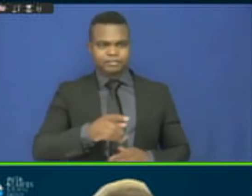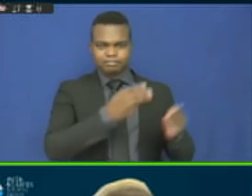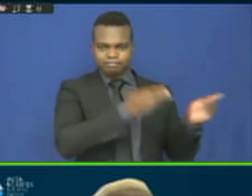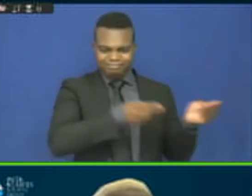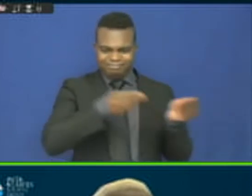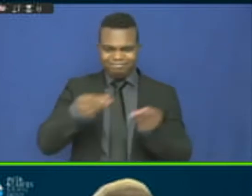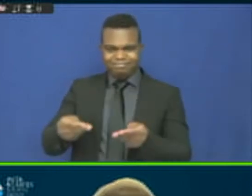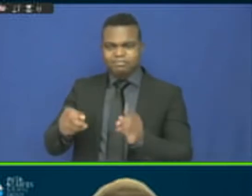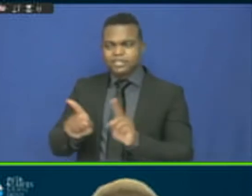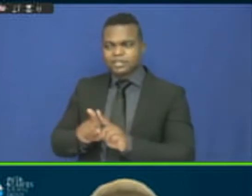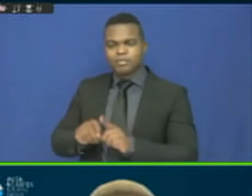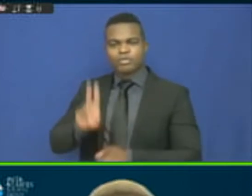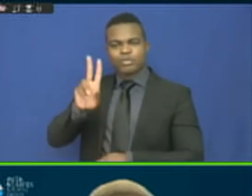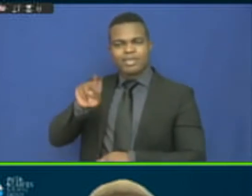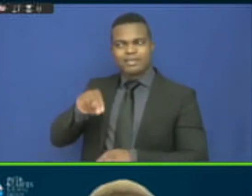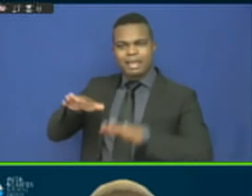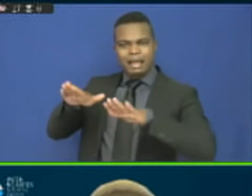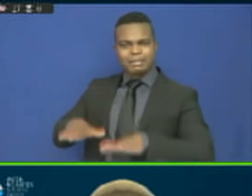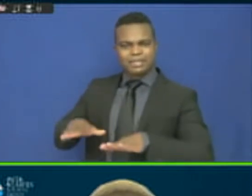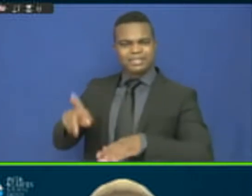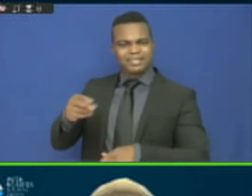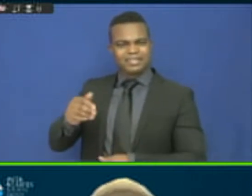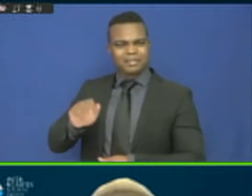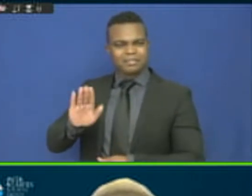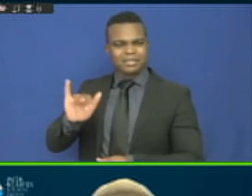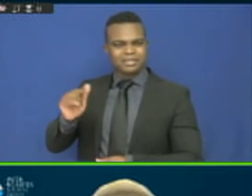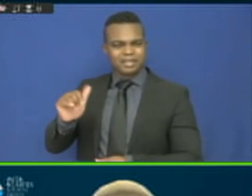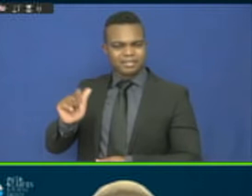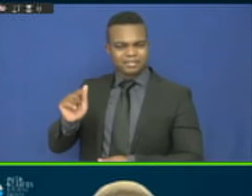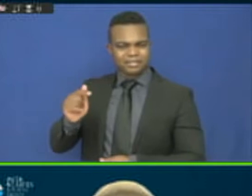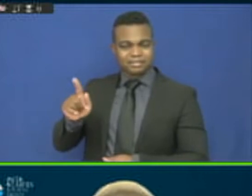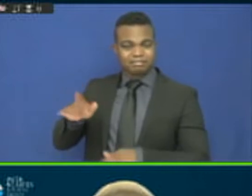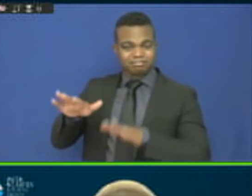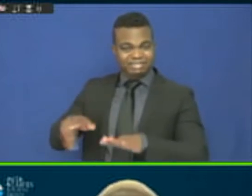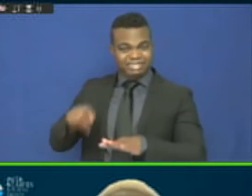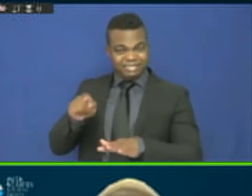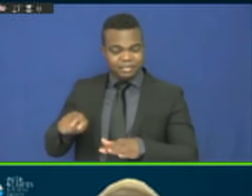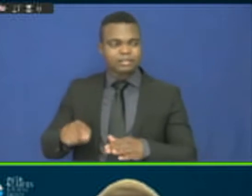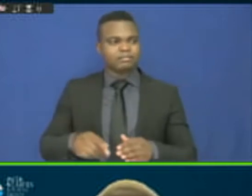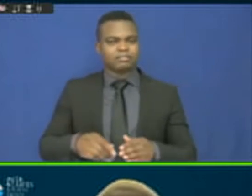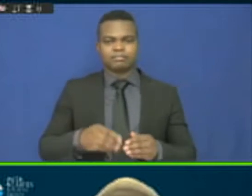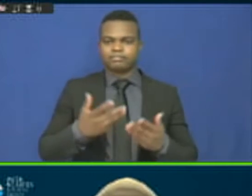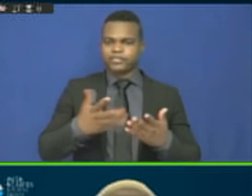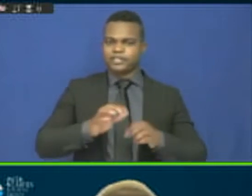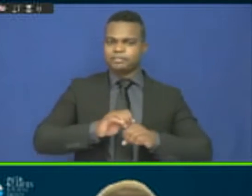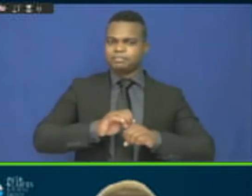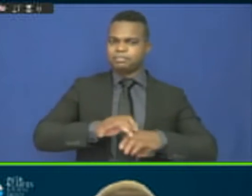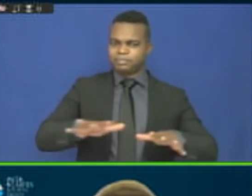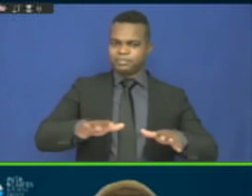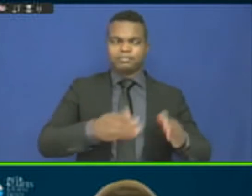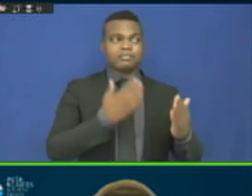to be extremely useful for UCSD Africa members. So I think it is important